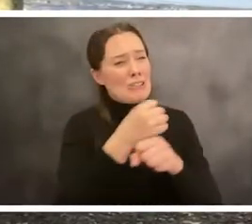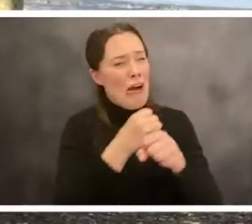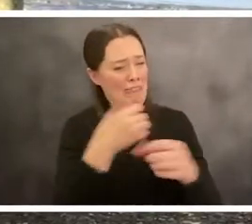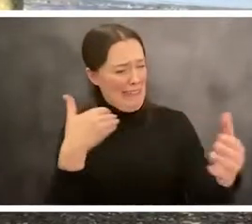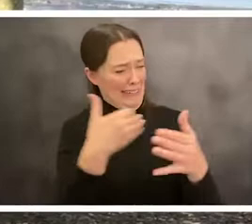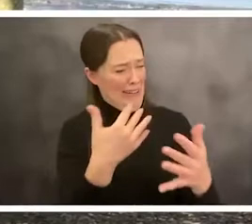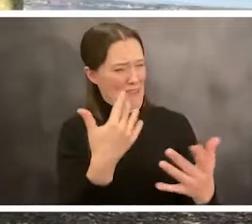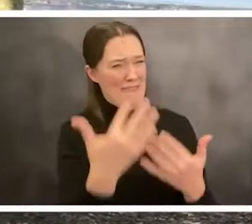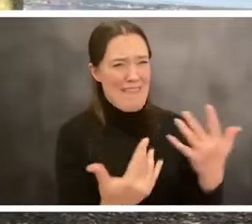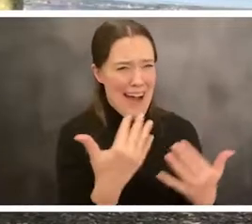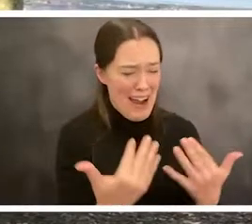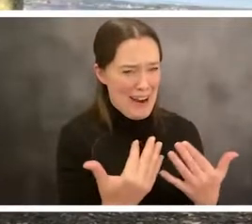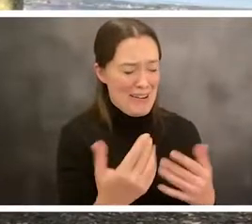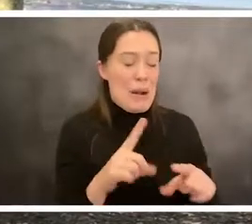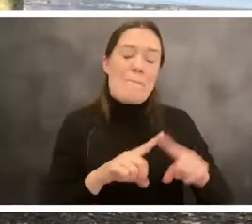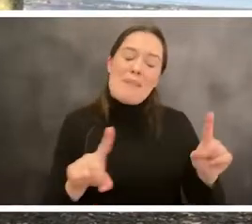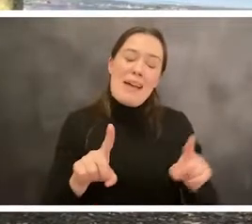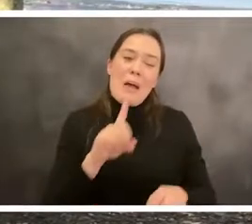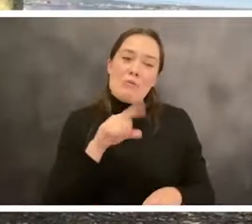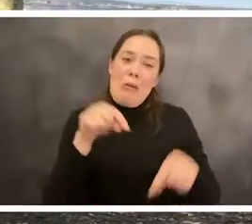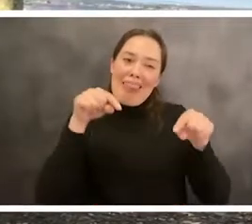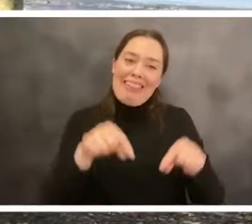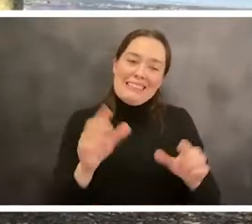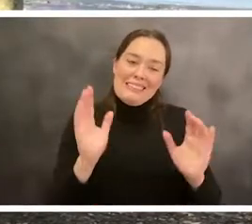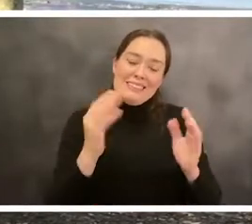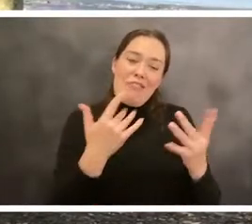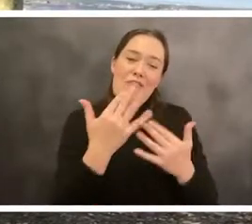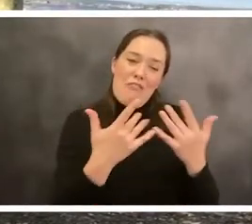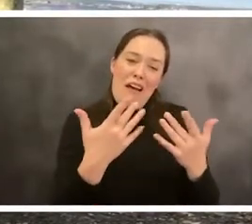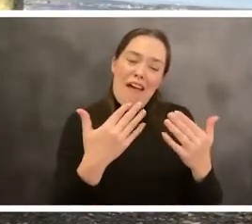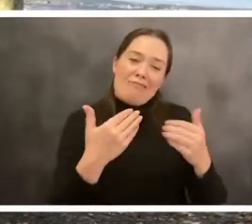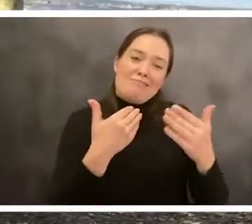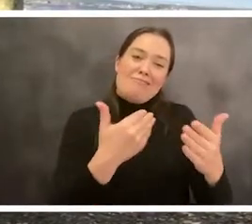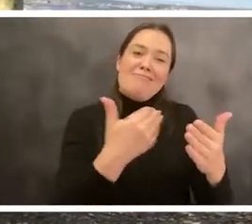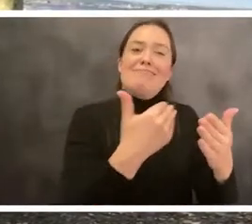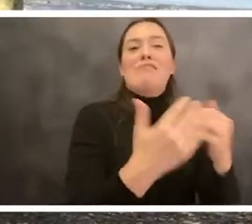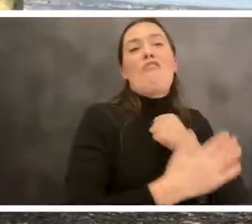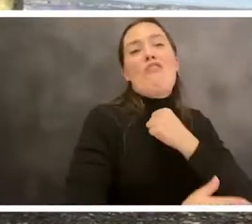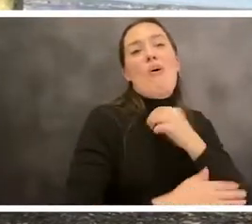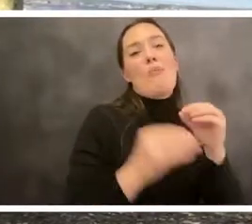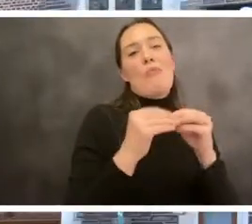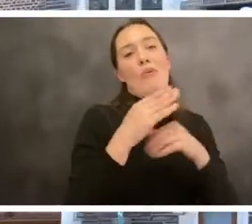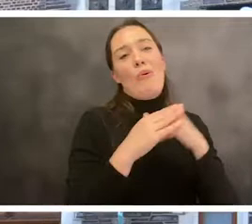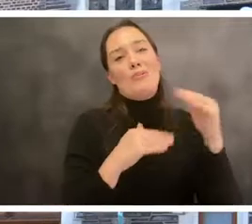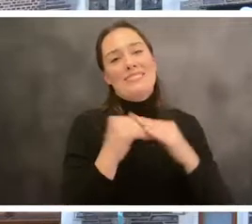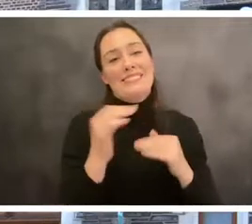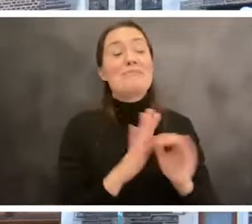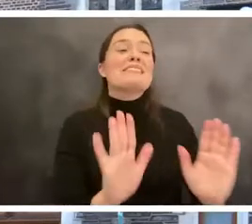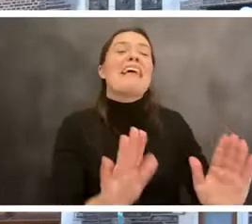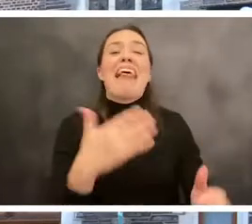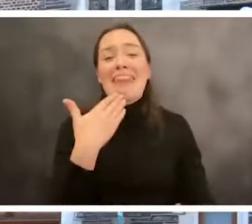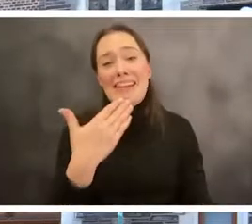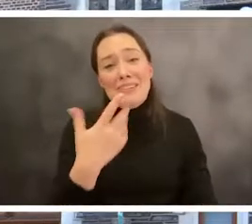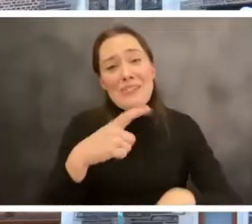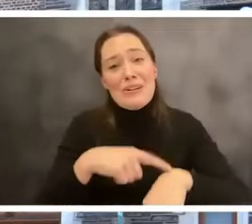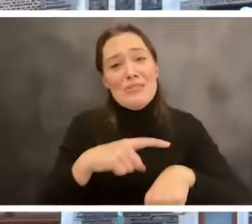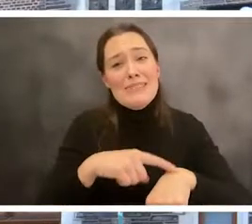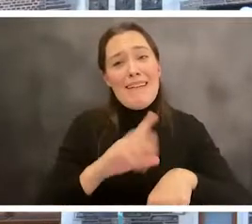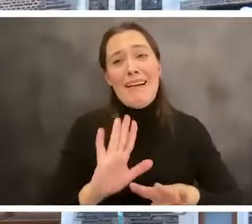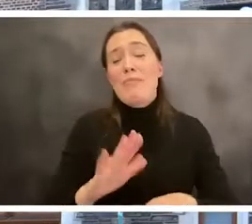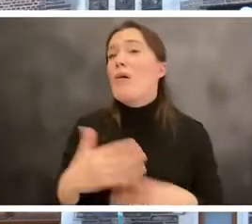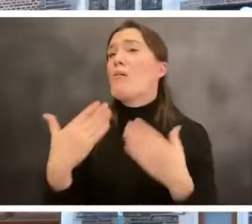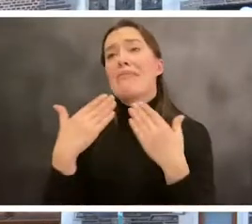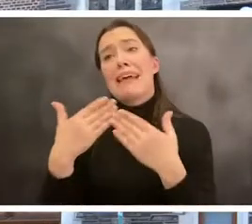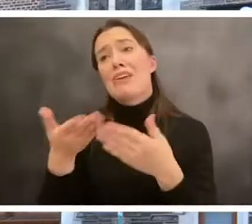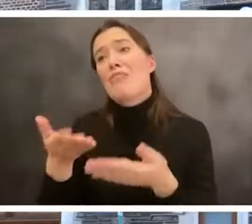I'm sure this will be even more, uh, cozy as we, as we head into fall, but thank you so much for your time, Lou. It's really lovely to meet you. for asking